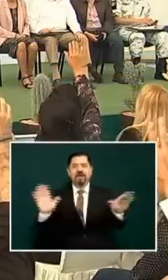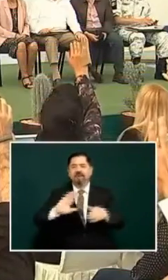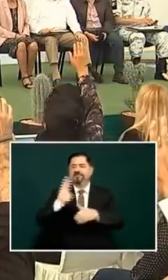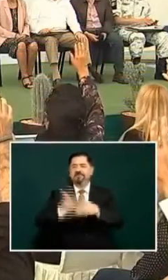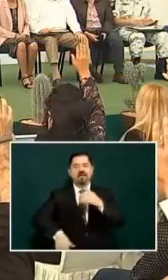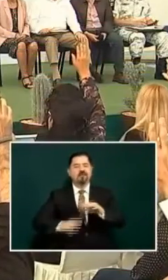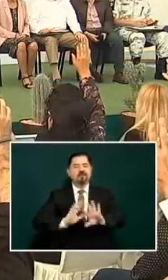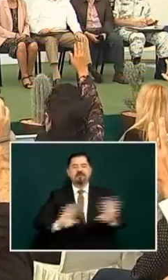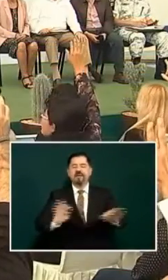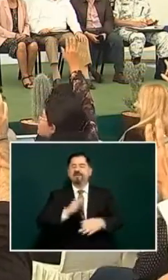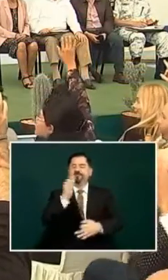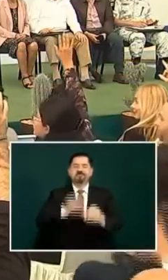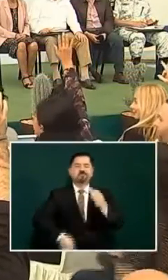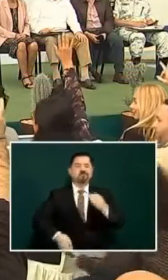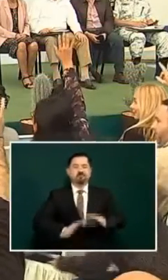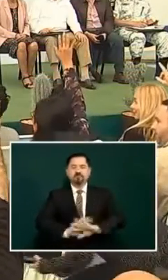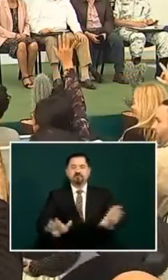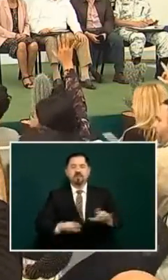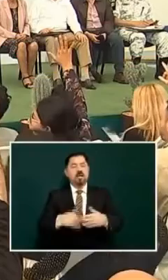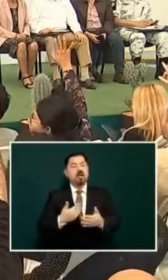and it's ended